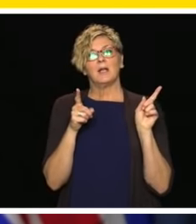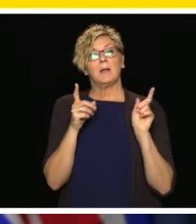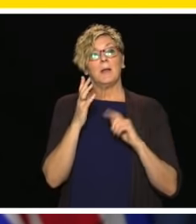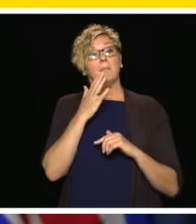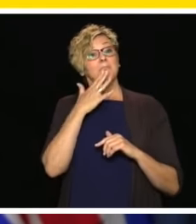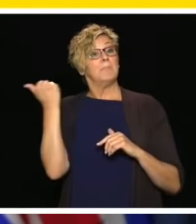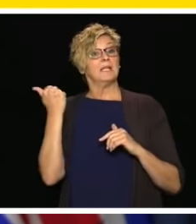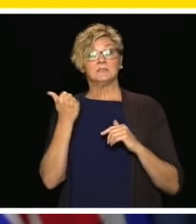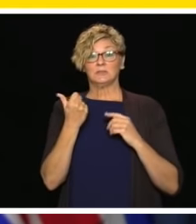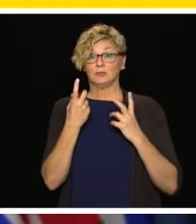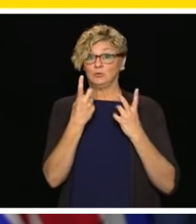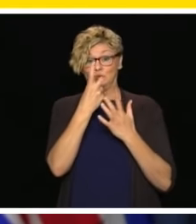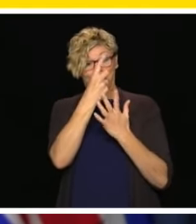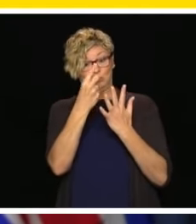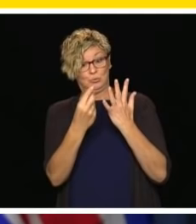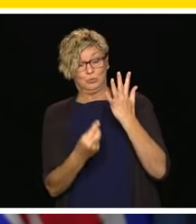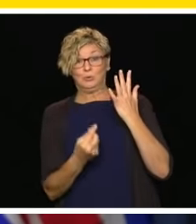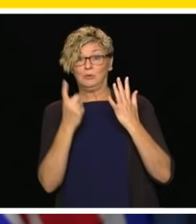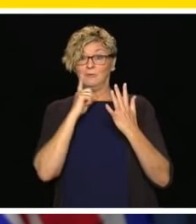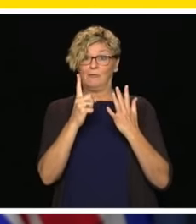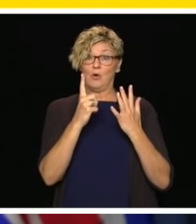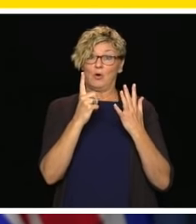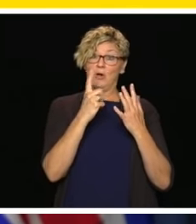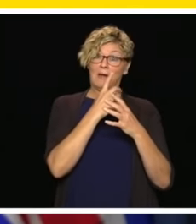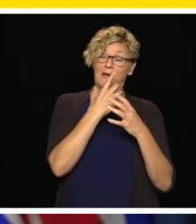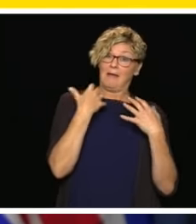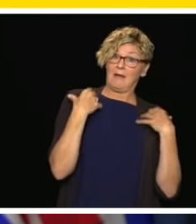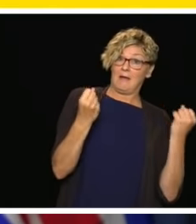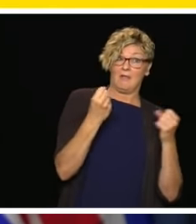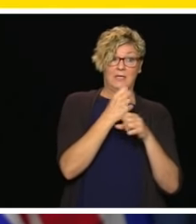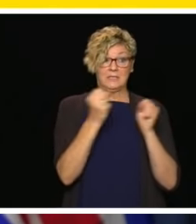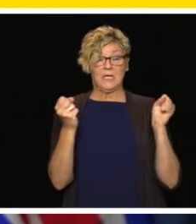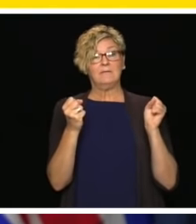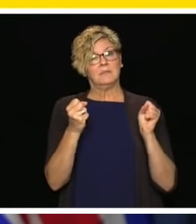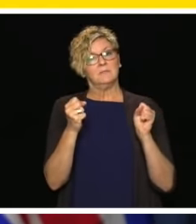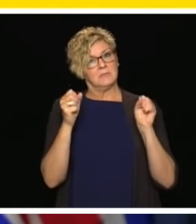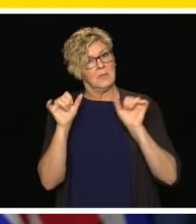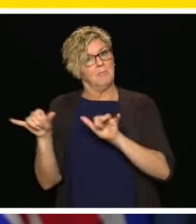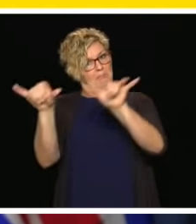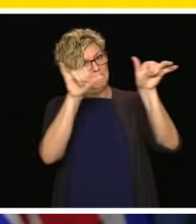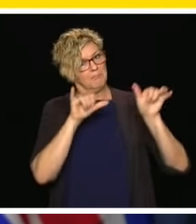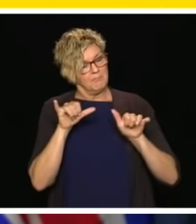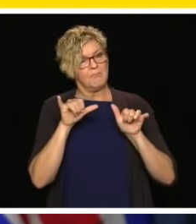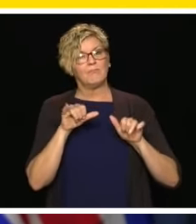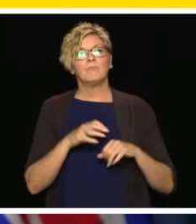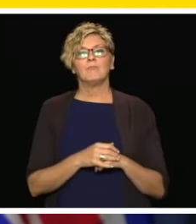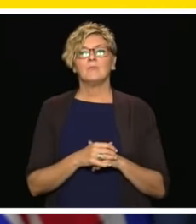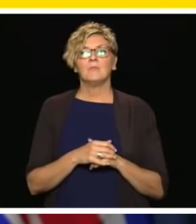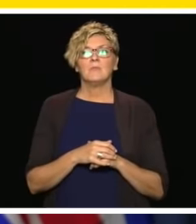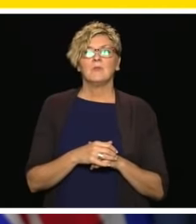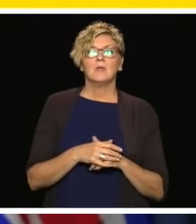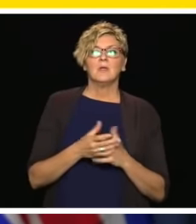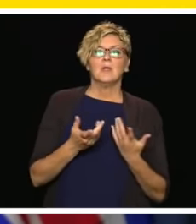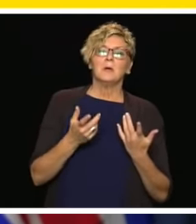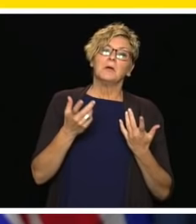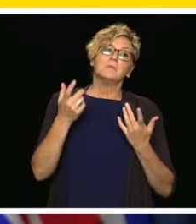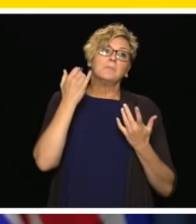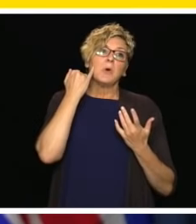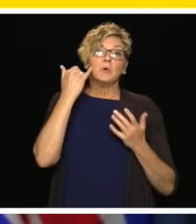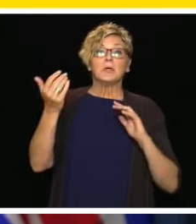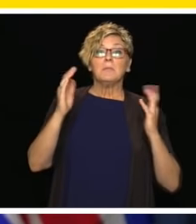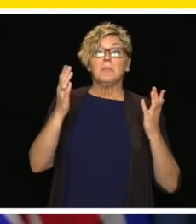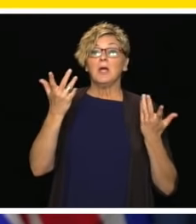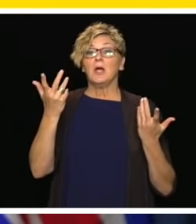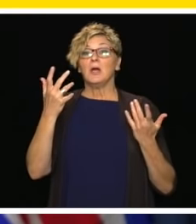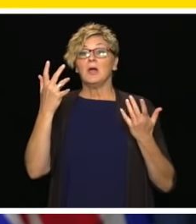consistency and some best practices, but things look differently in rural BC than they do in urban and suburban BC. there might be some